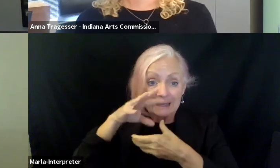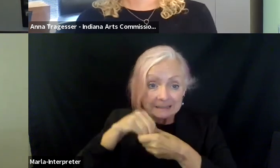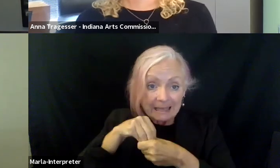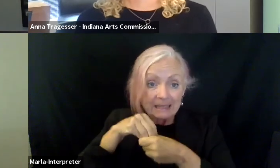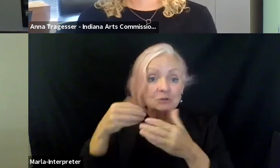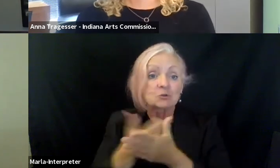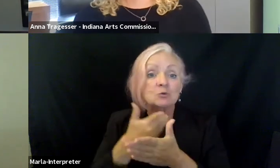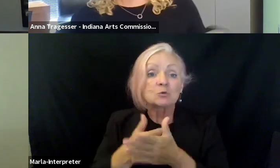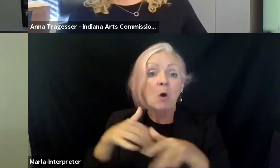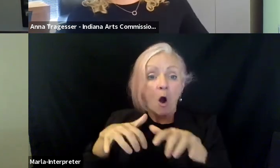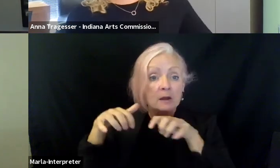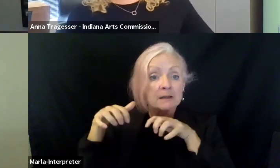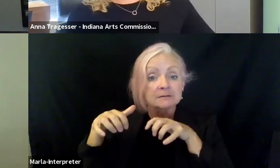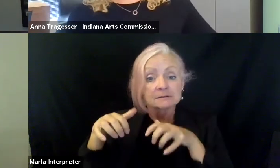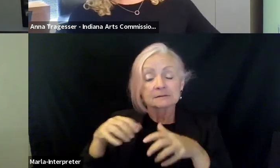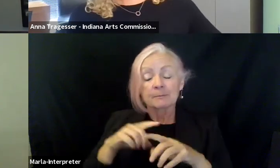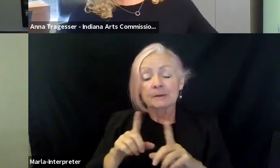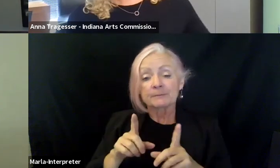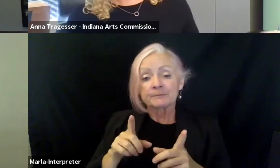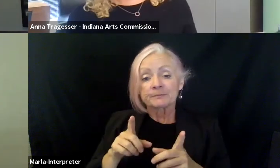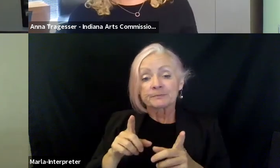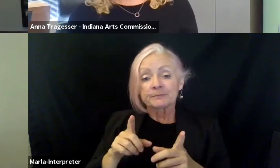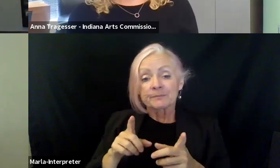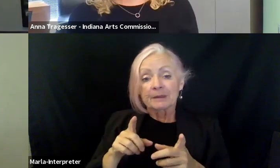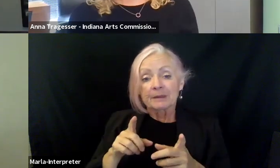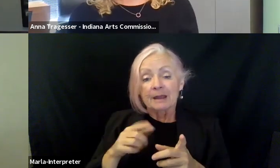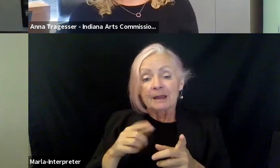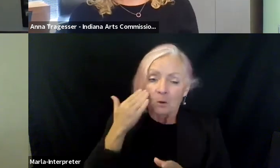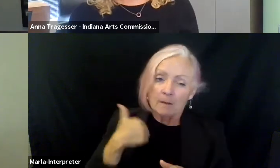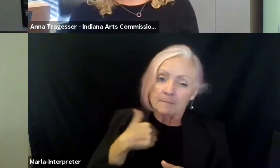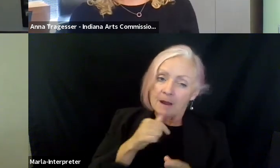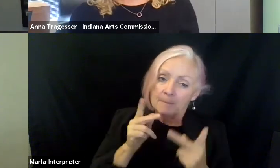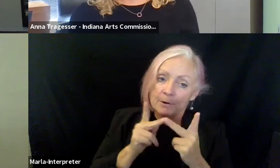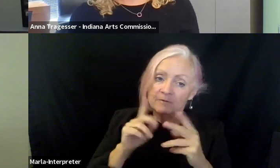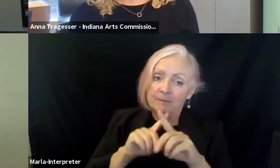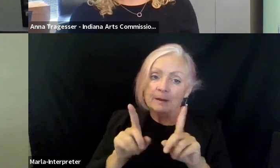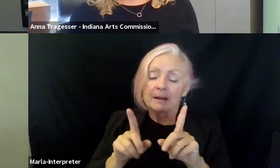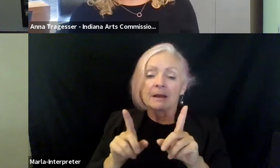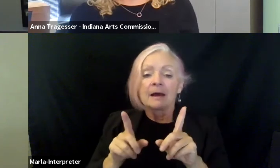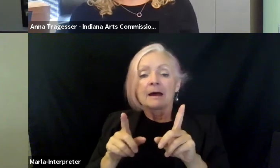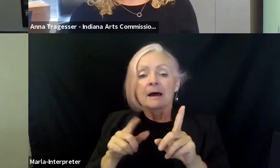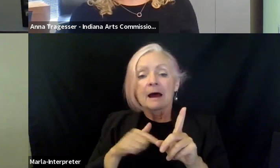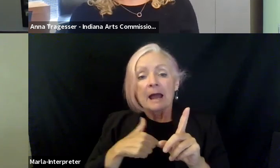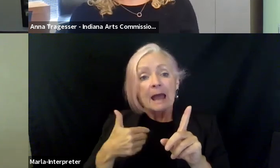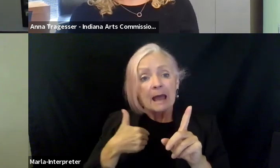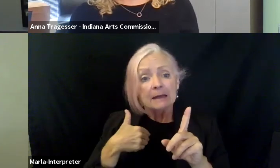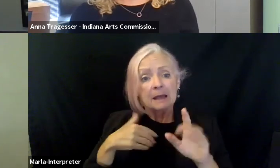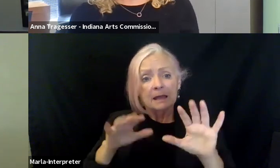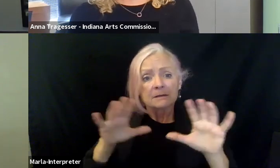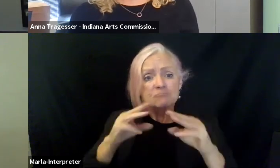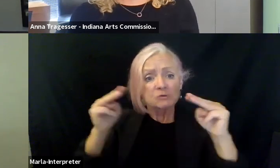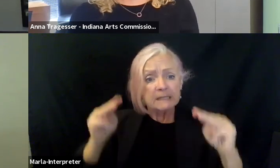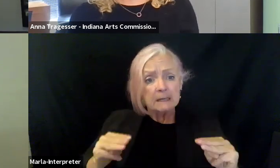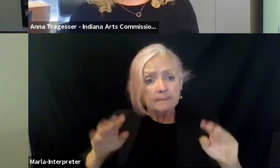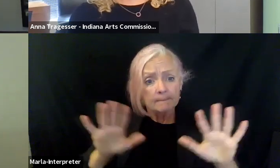that, that I did was I said, you know, I had a gallery to curate, and it's education gallery, and so